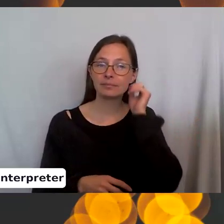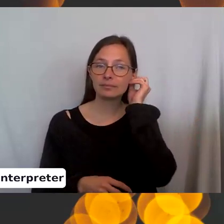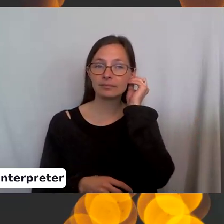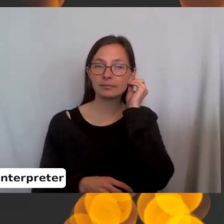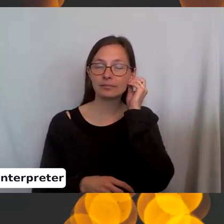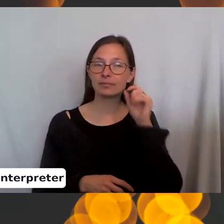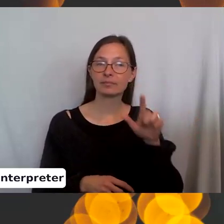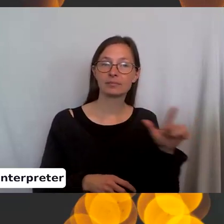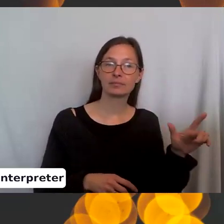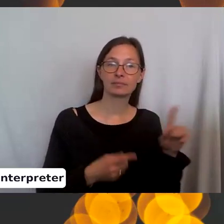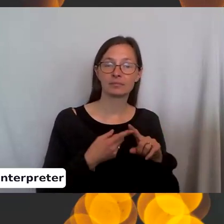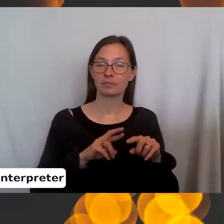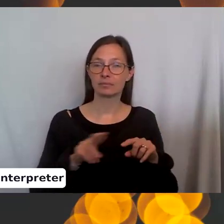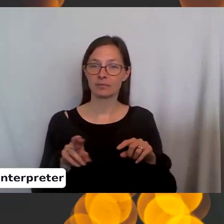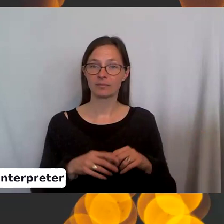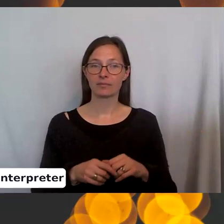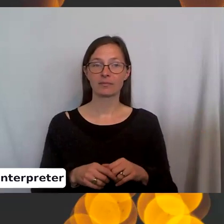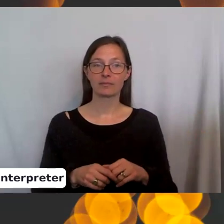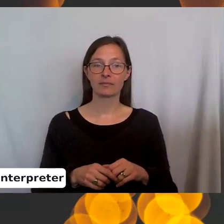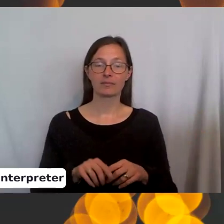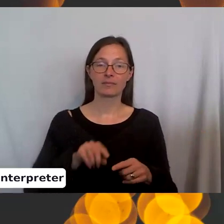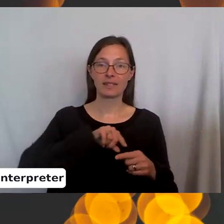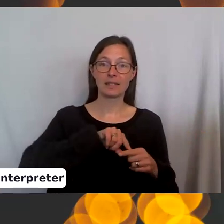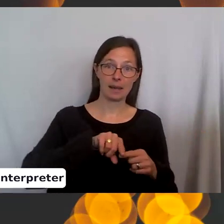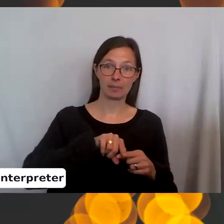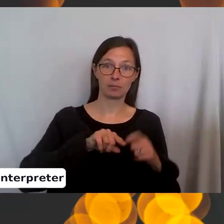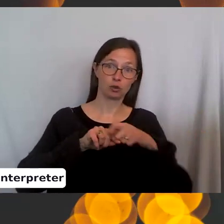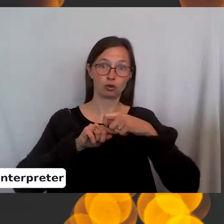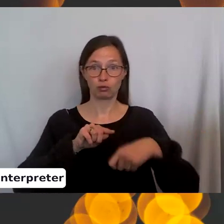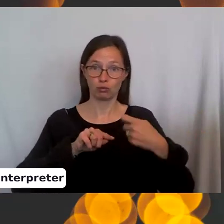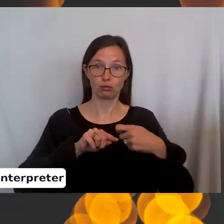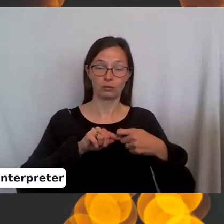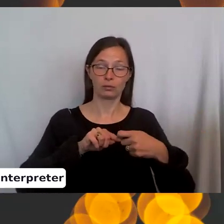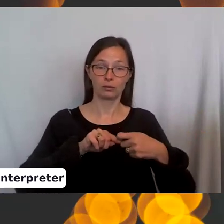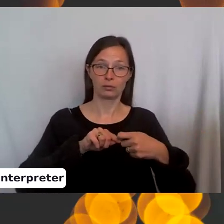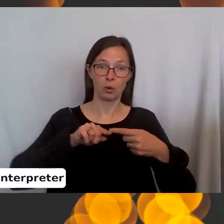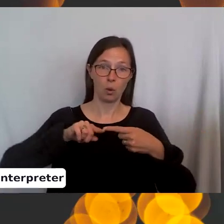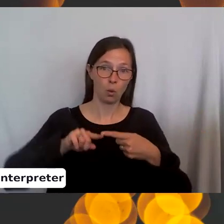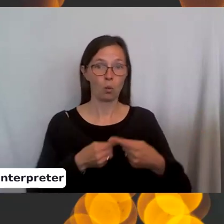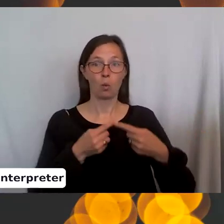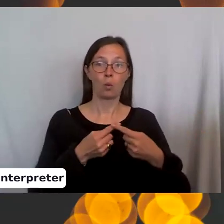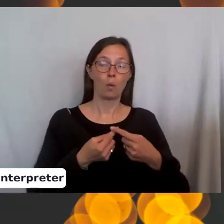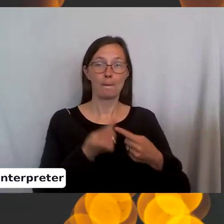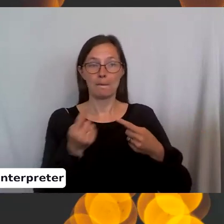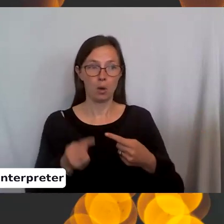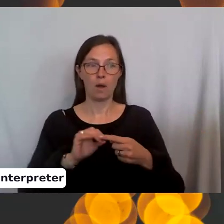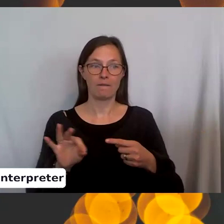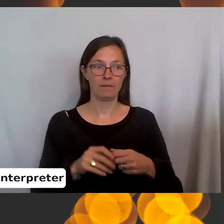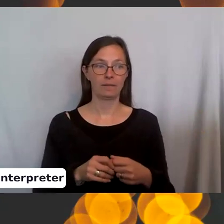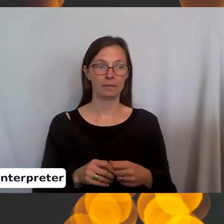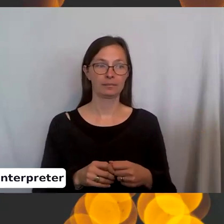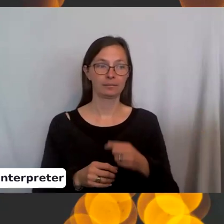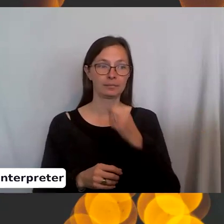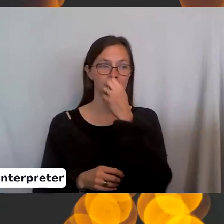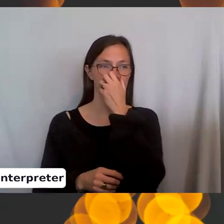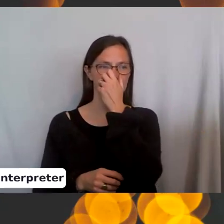Left to right. Uh, stabbing, strangling, through, off. So you're just